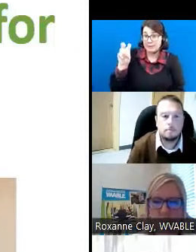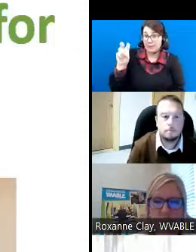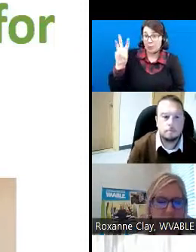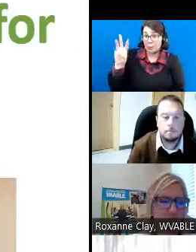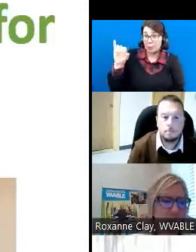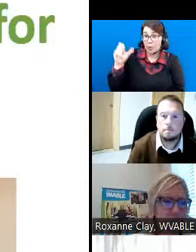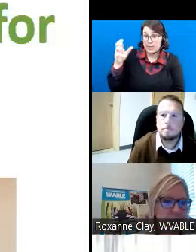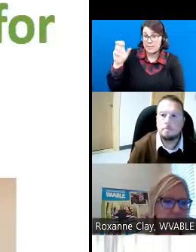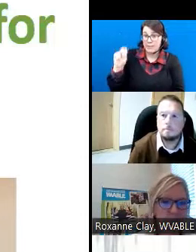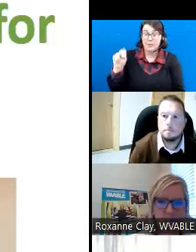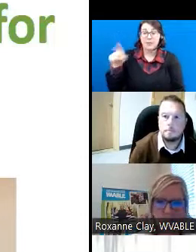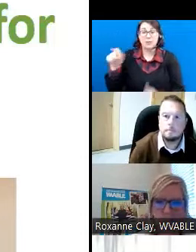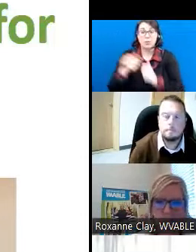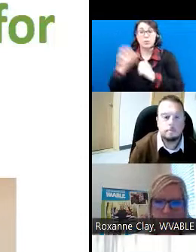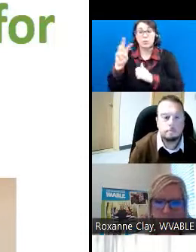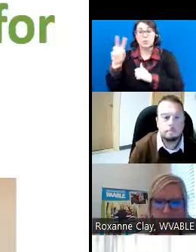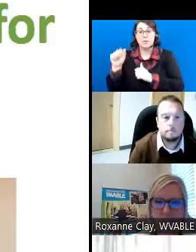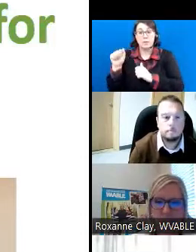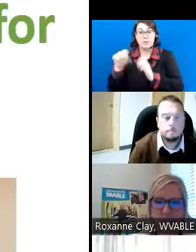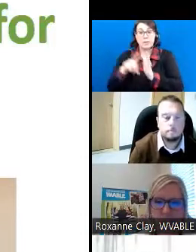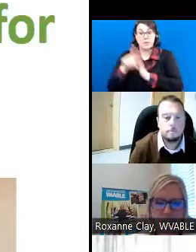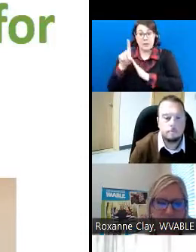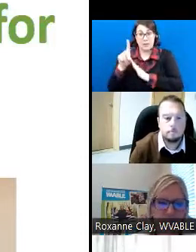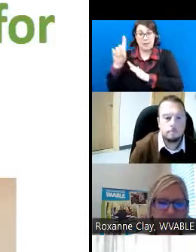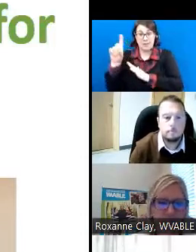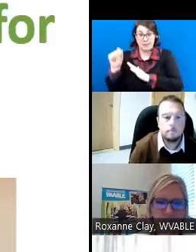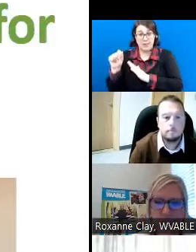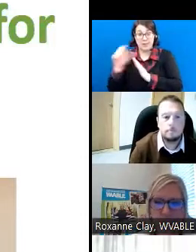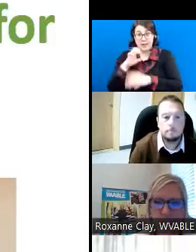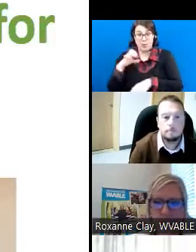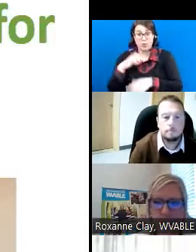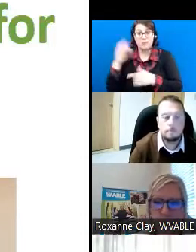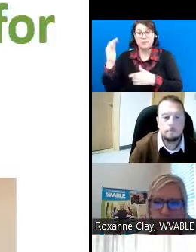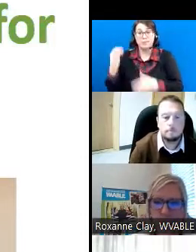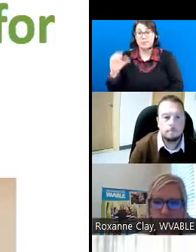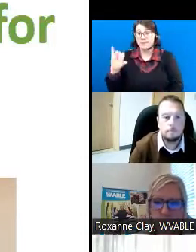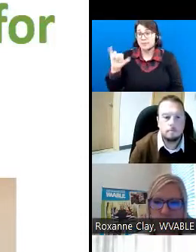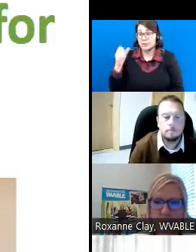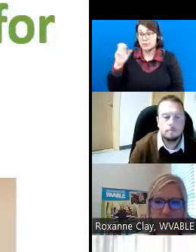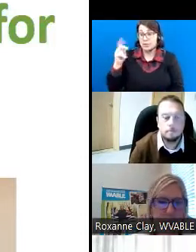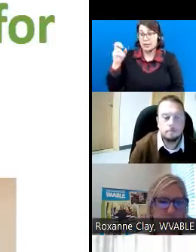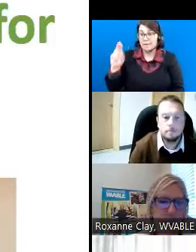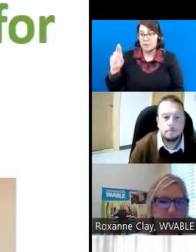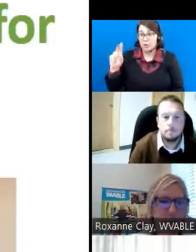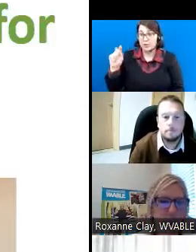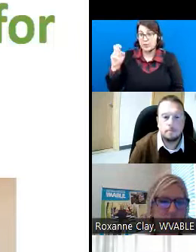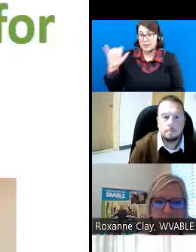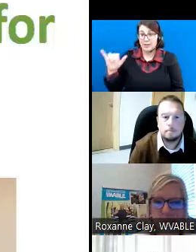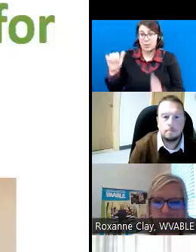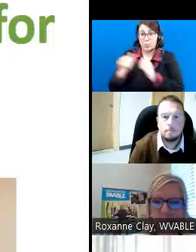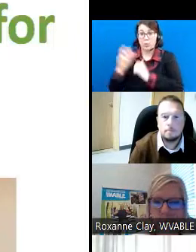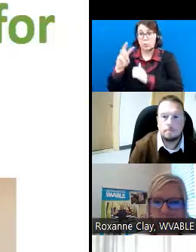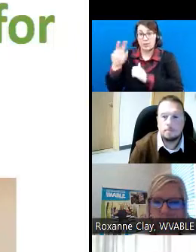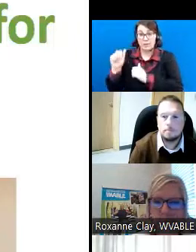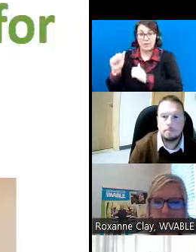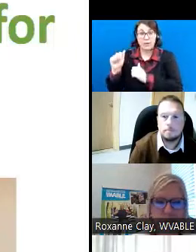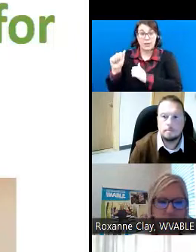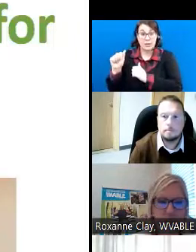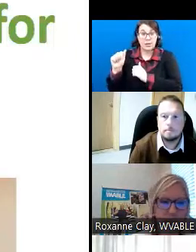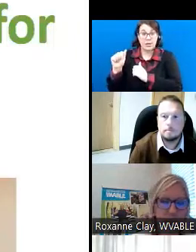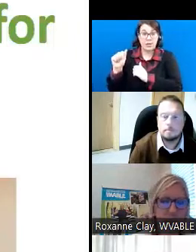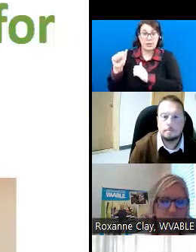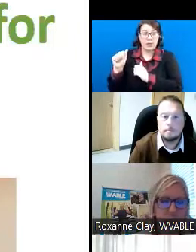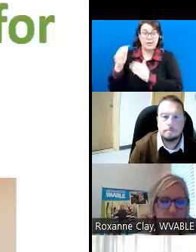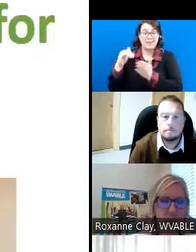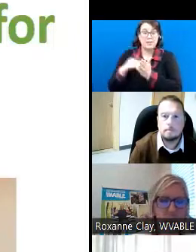Developmental Disabilities Council, Jennifer Tenney with the West Virginia University Centers for Excellence in Disabilities,